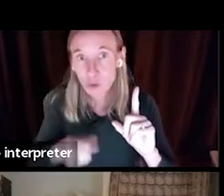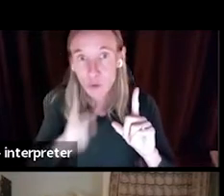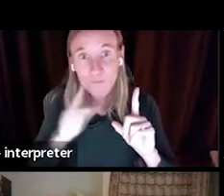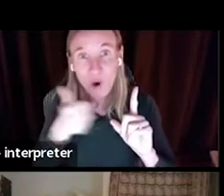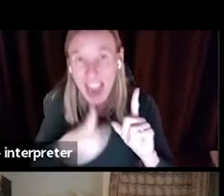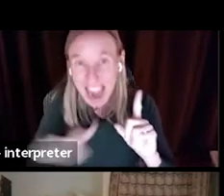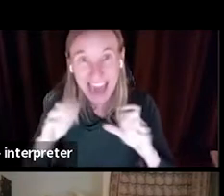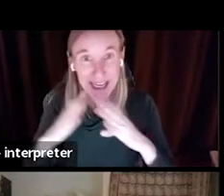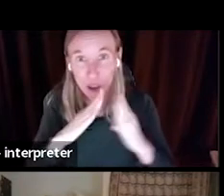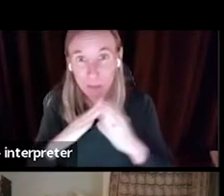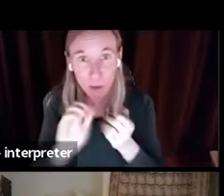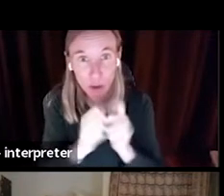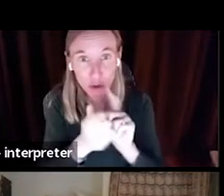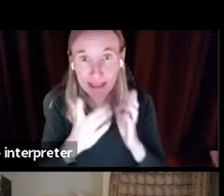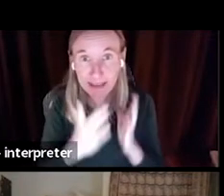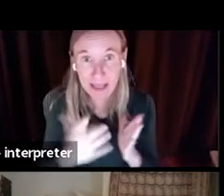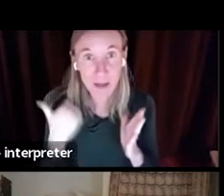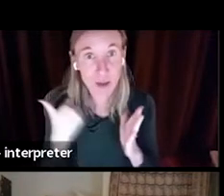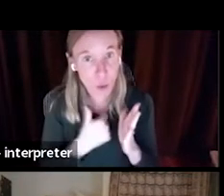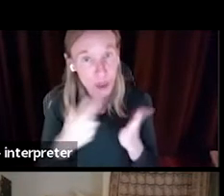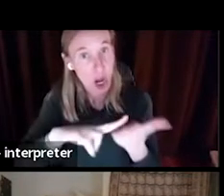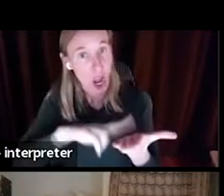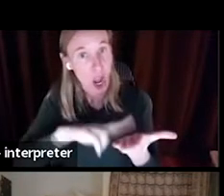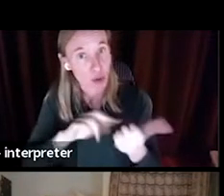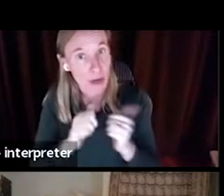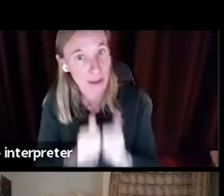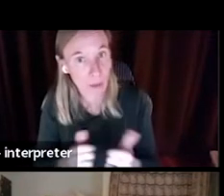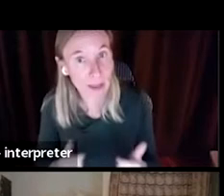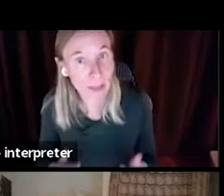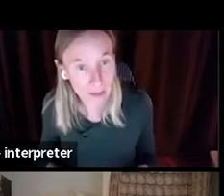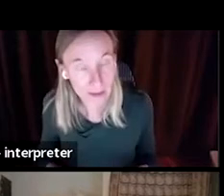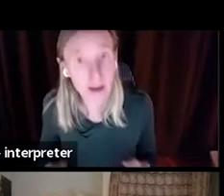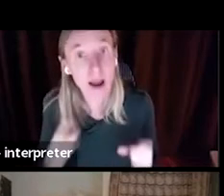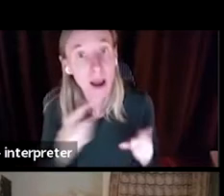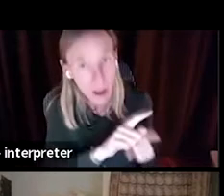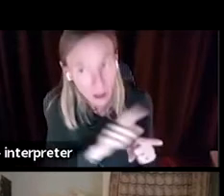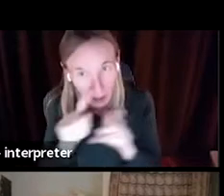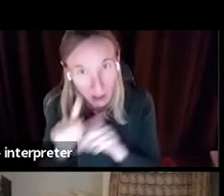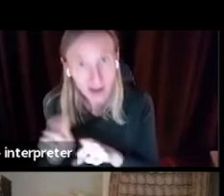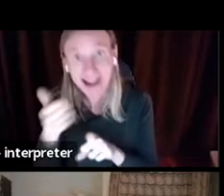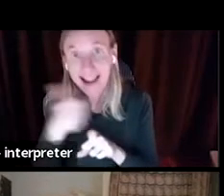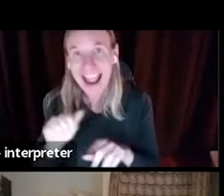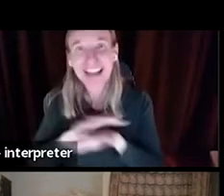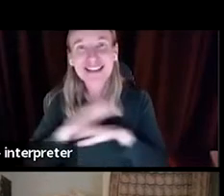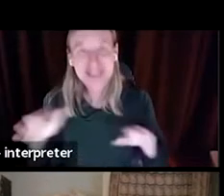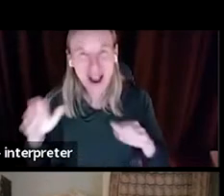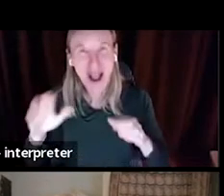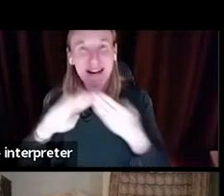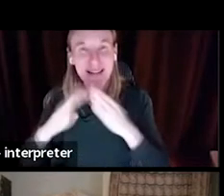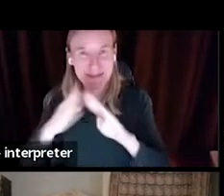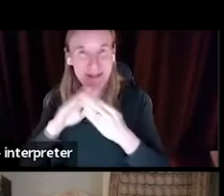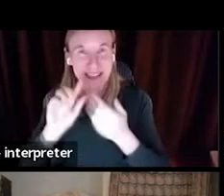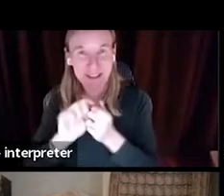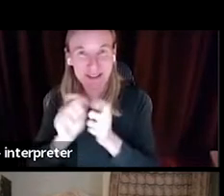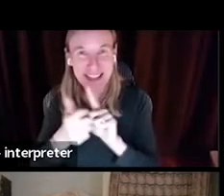community translators we intend to contract with, as well as any non-community translators.